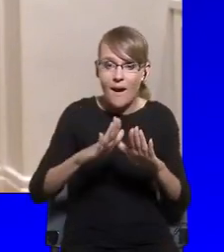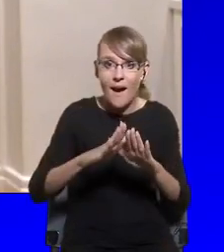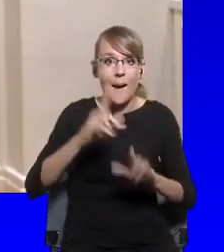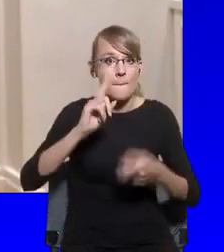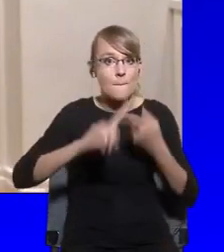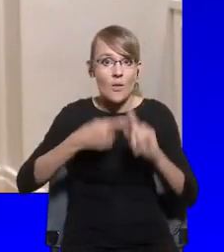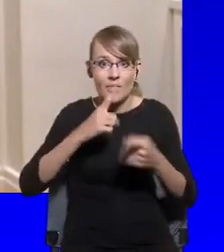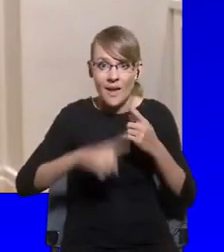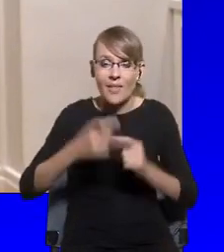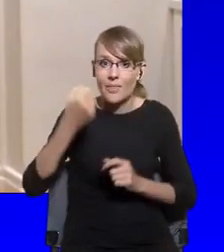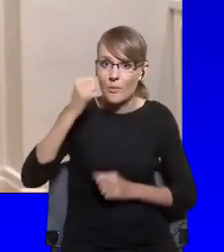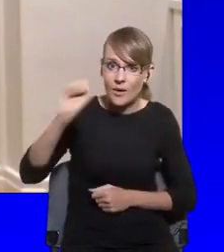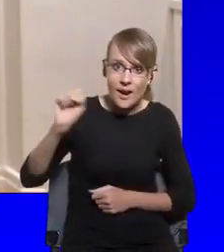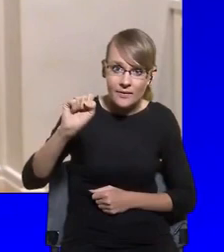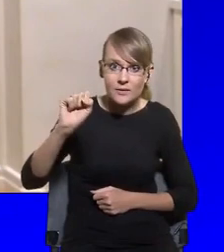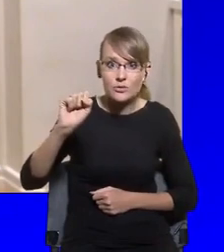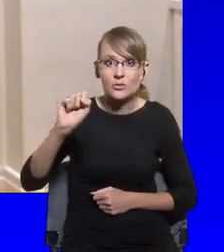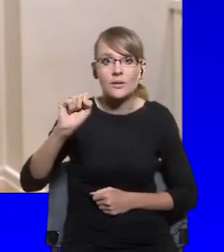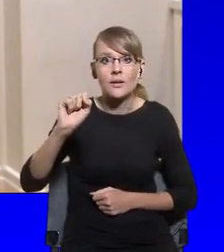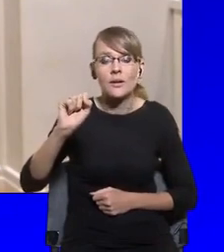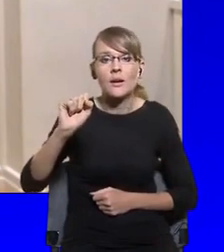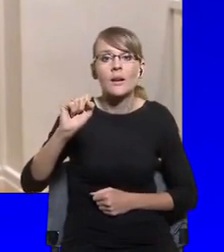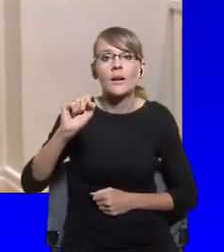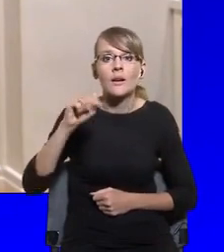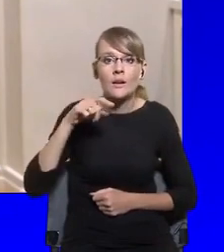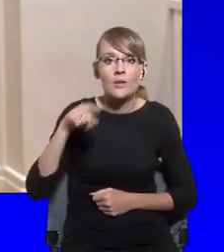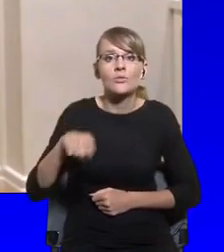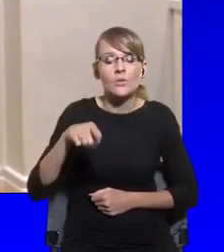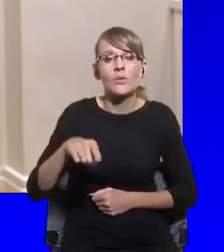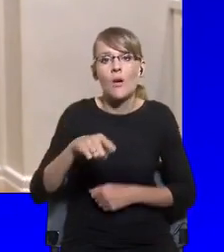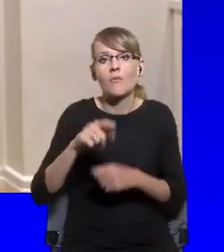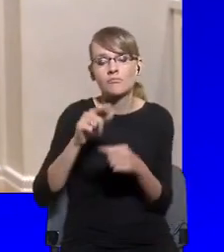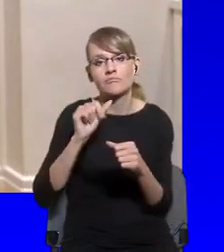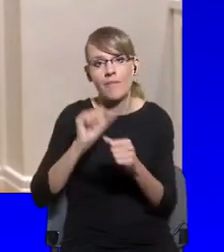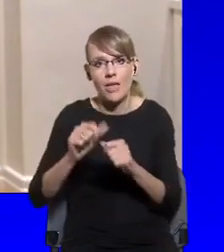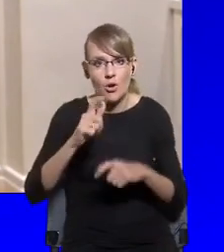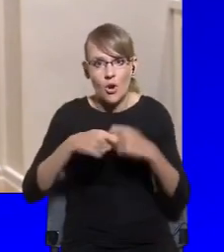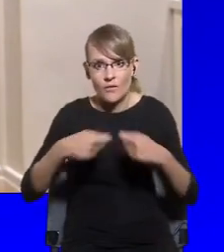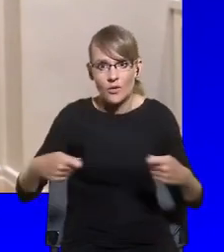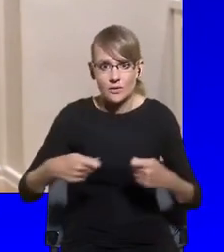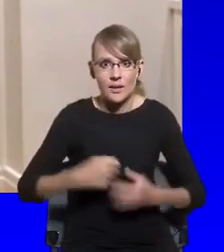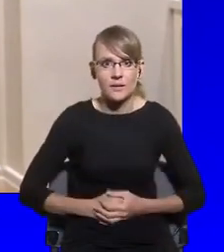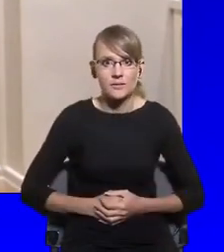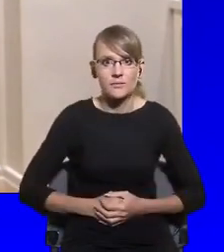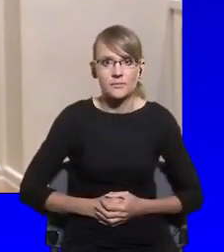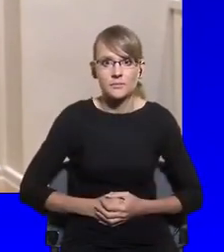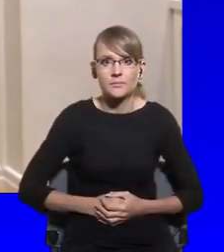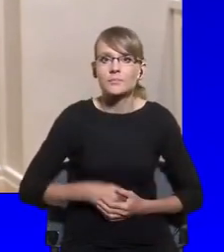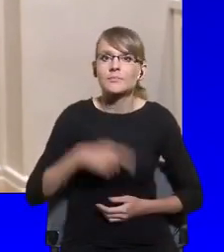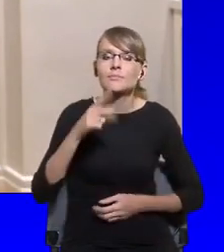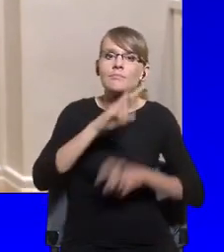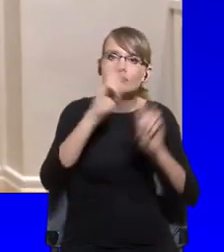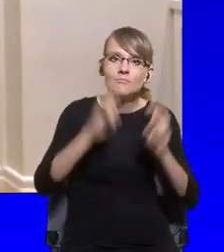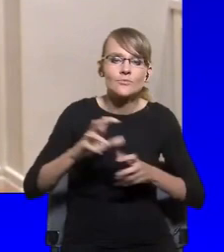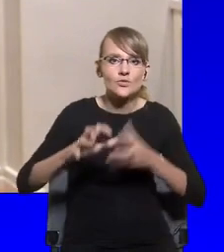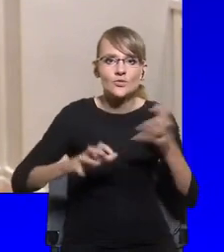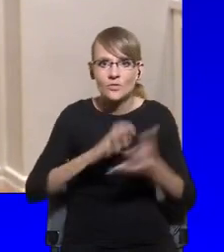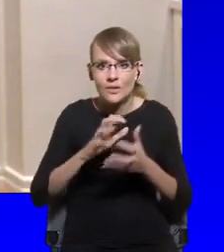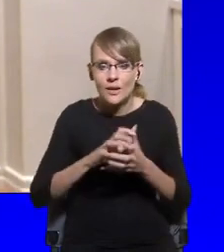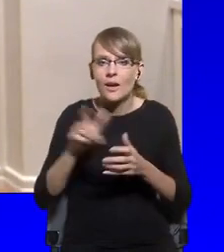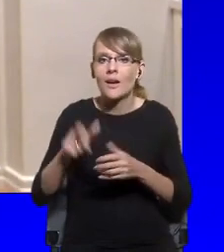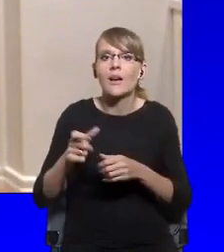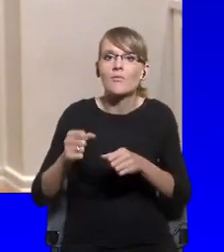solutions or have solutions for the huge crisis of this world, COVID-19, climate crisis,